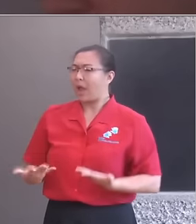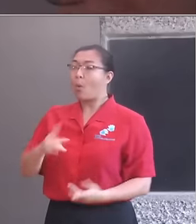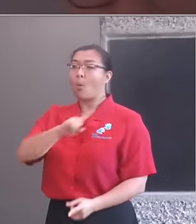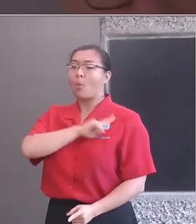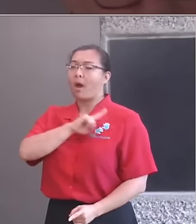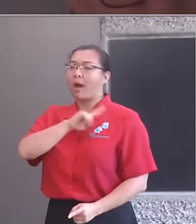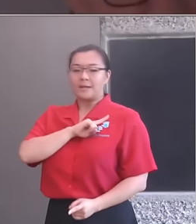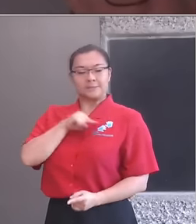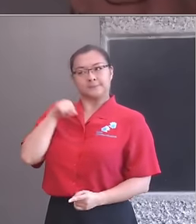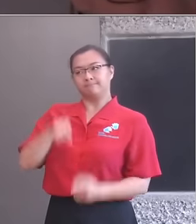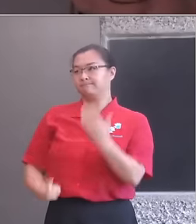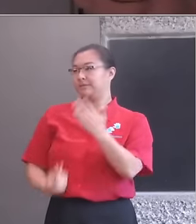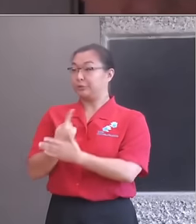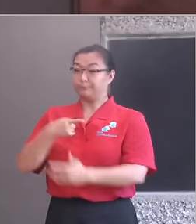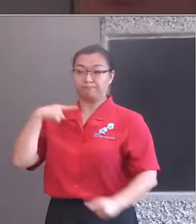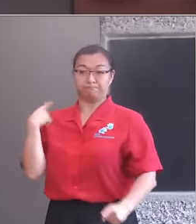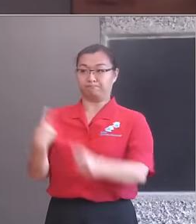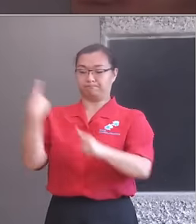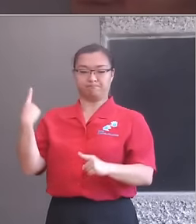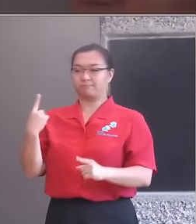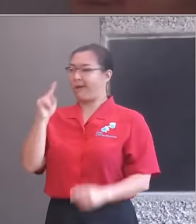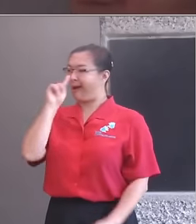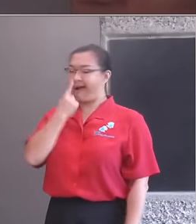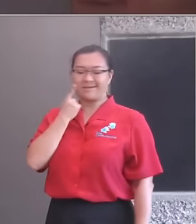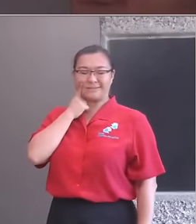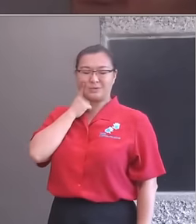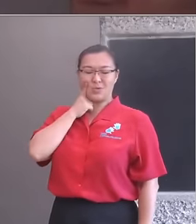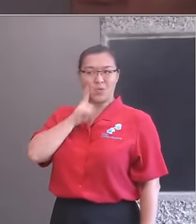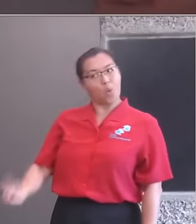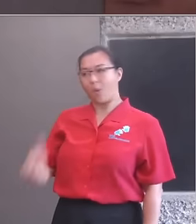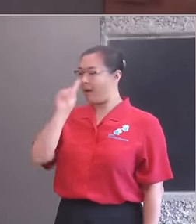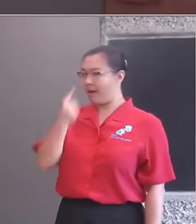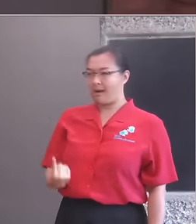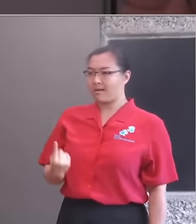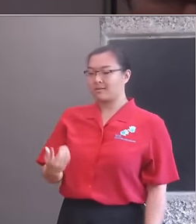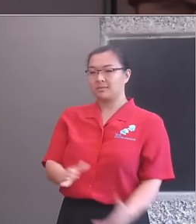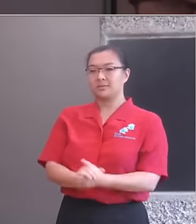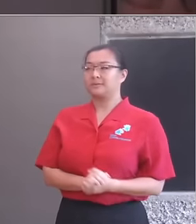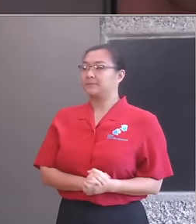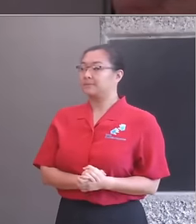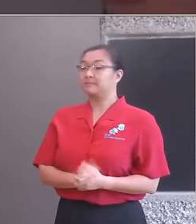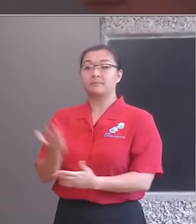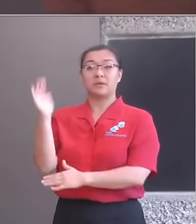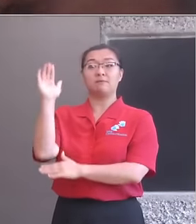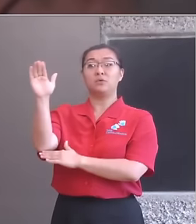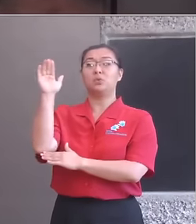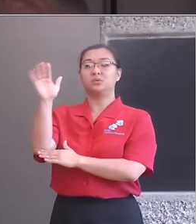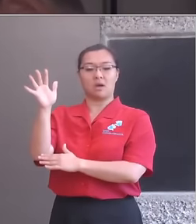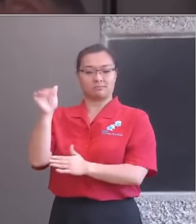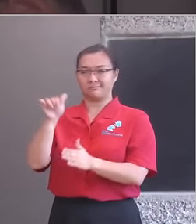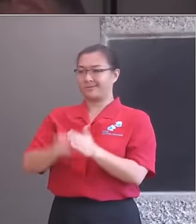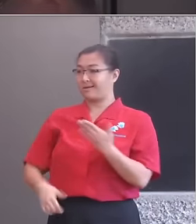urgent a cause to be parked on one side of the road and left for future leaders to deal with. The future begins here.